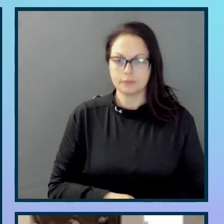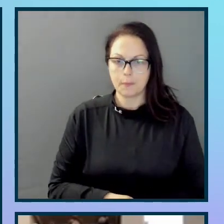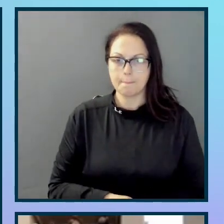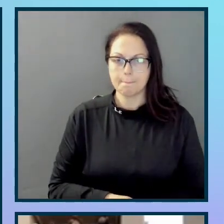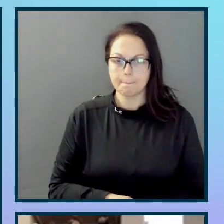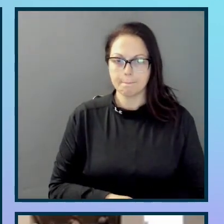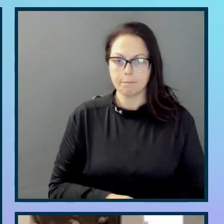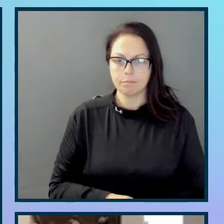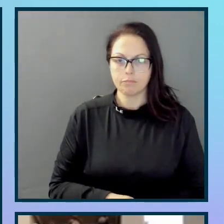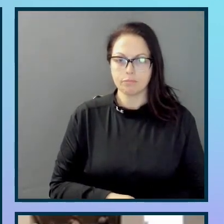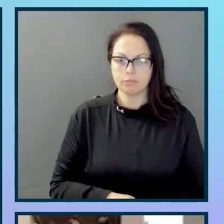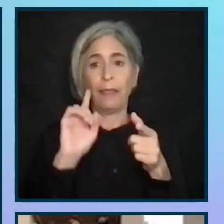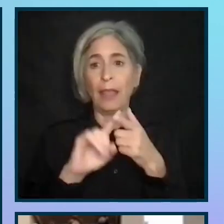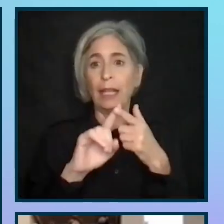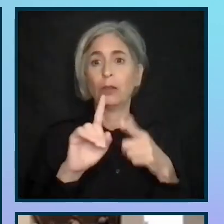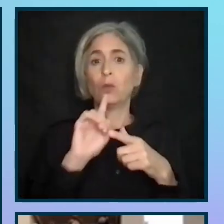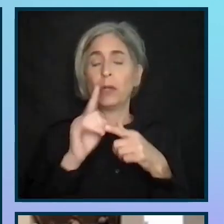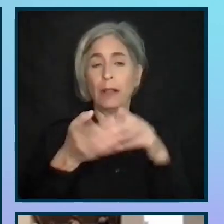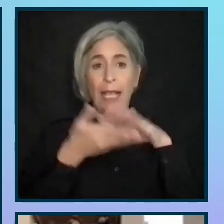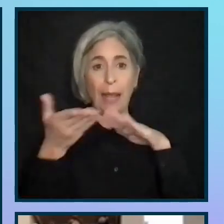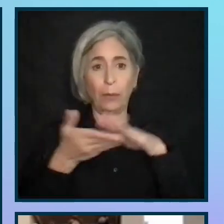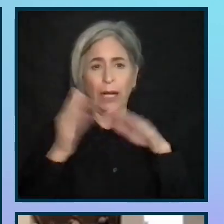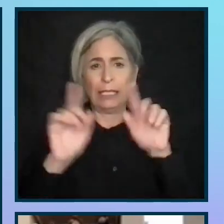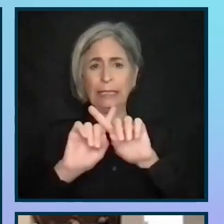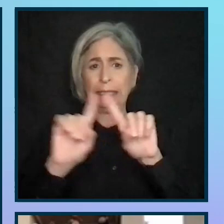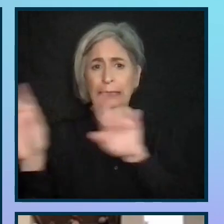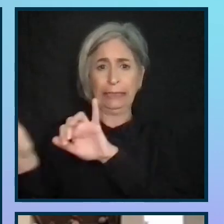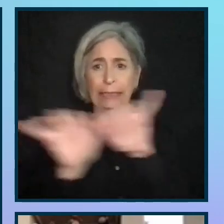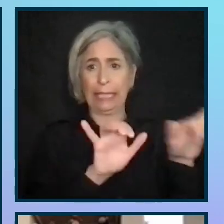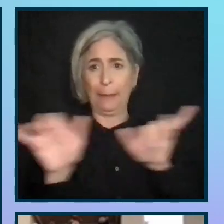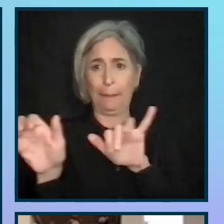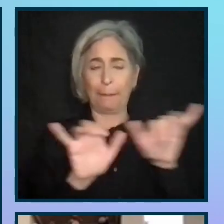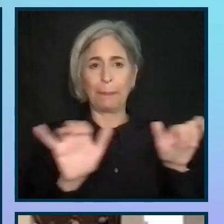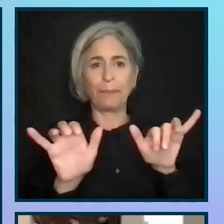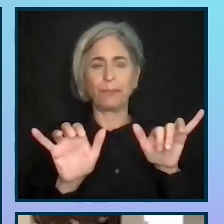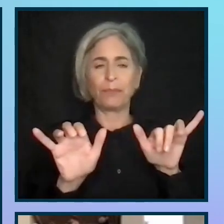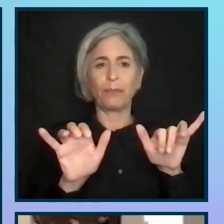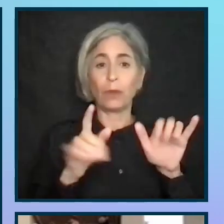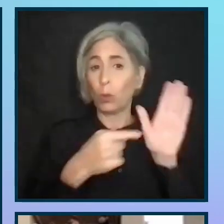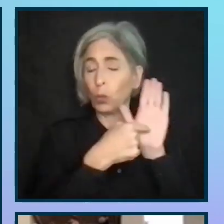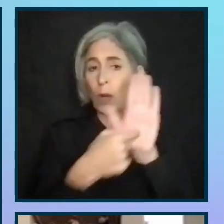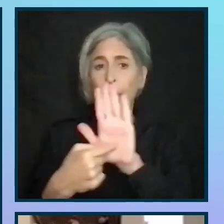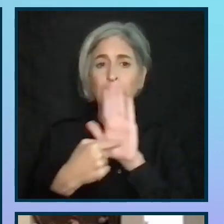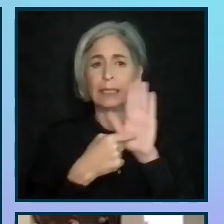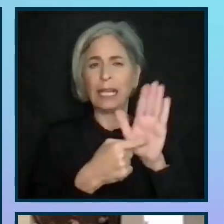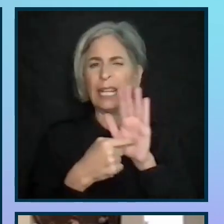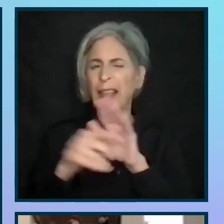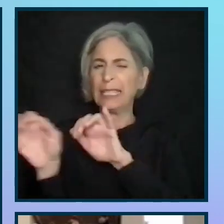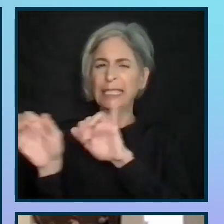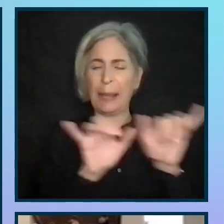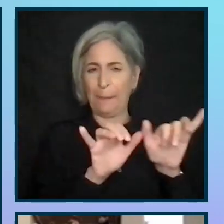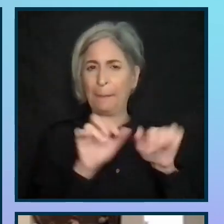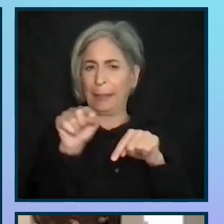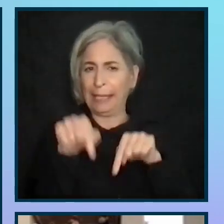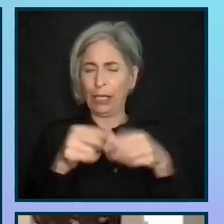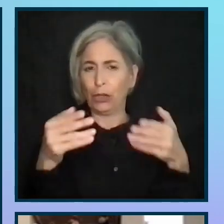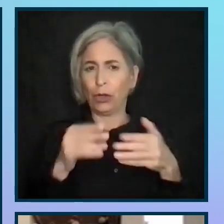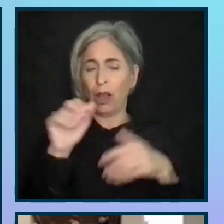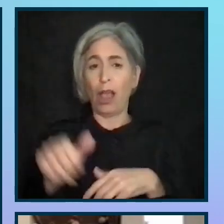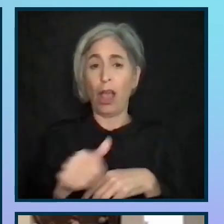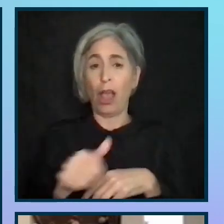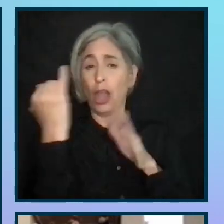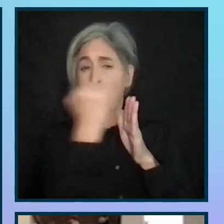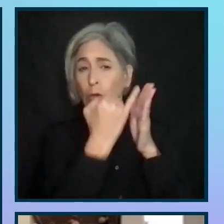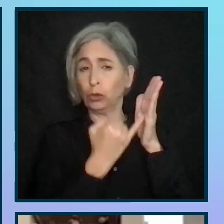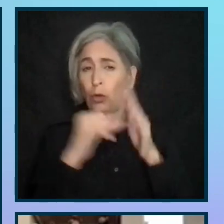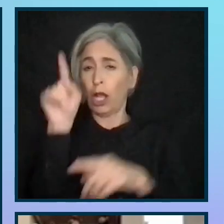Bigger companies can really operate in much the same way. So here we're representing it in a similar fashion. There's another roughly drawn